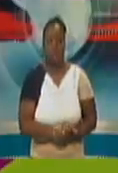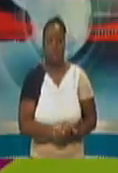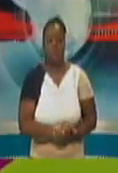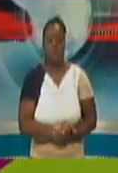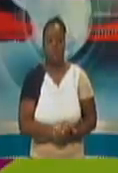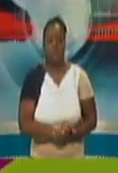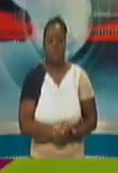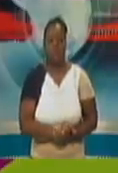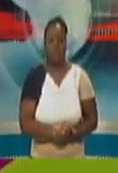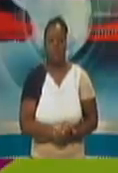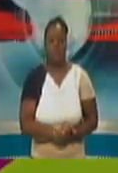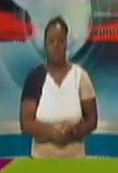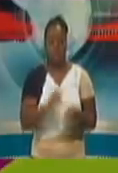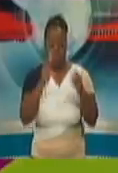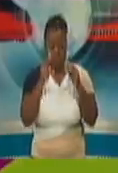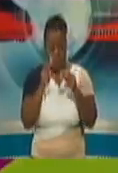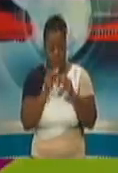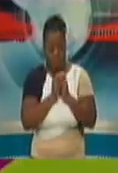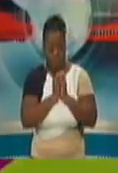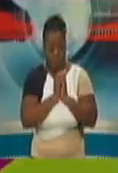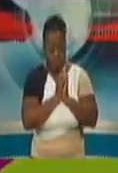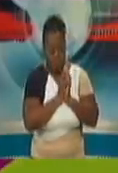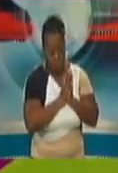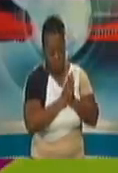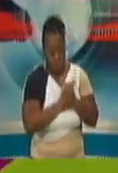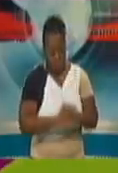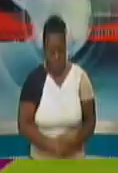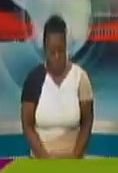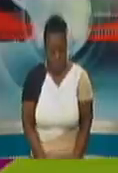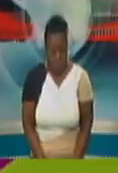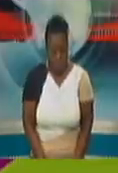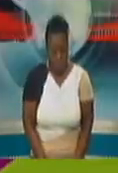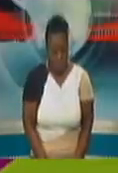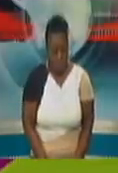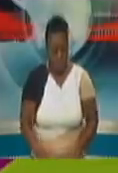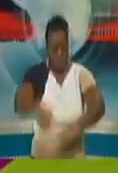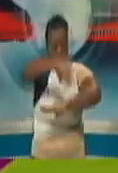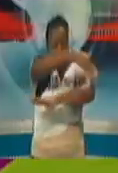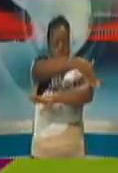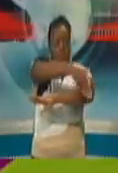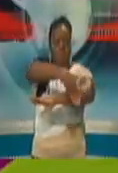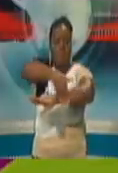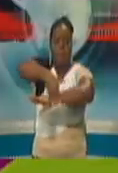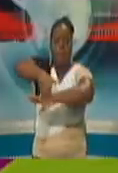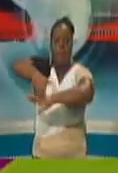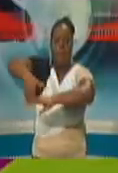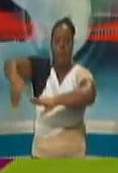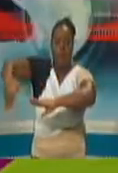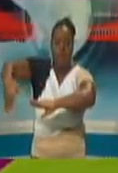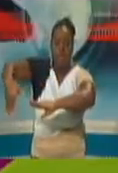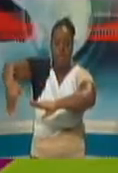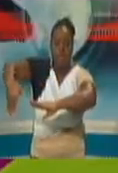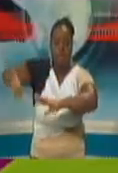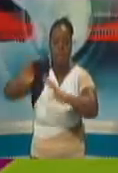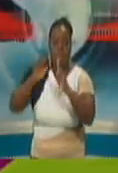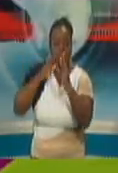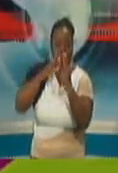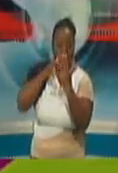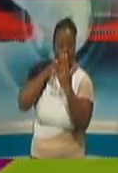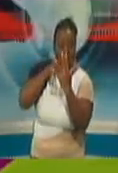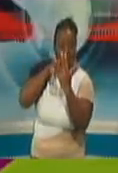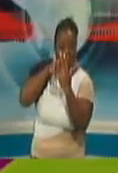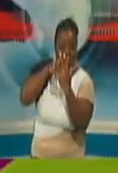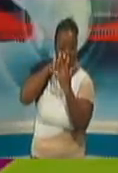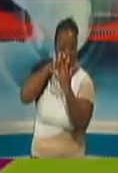Minister D'Alsing, with regard to the borders being porous, and I know this is something that maybe the National